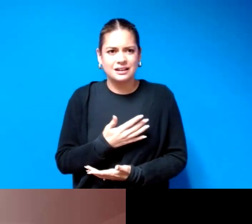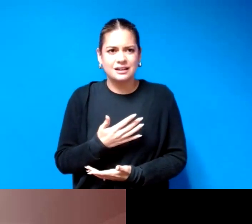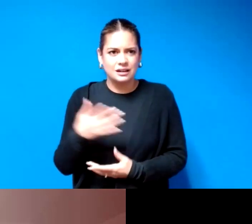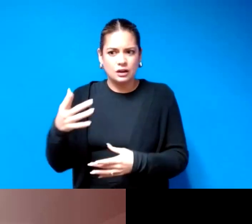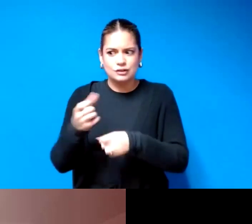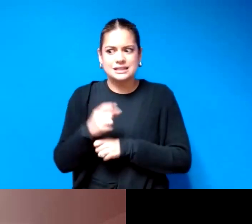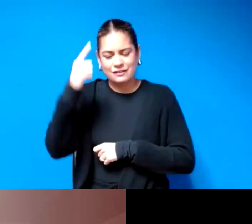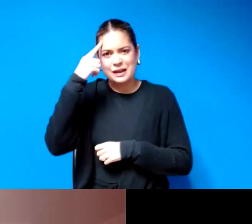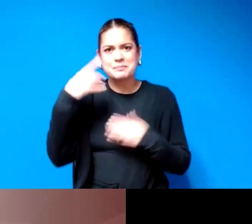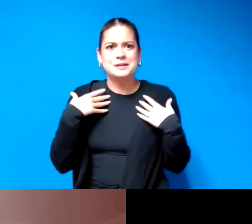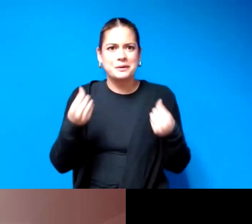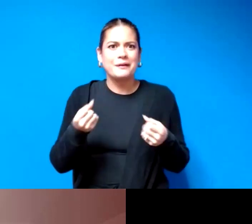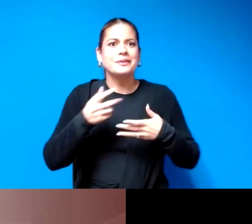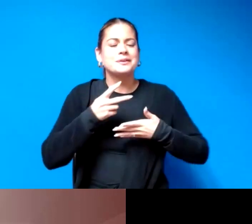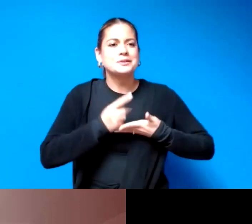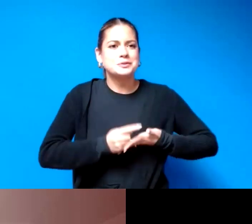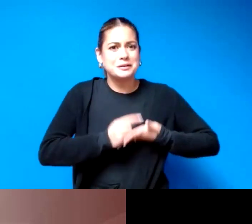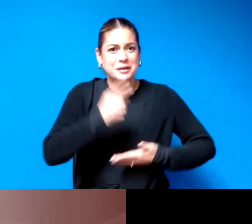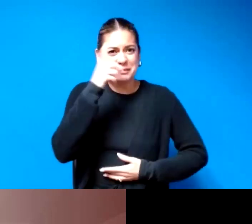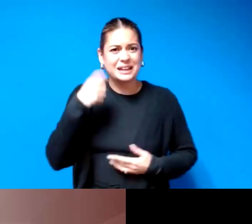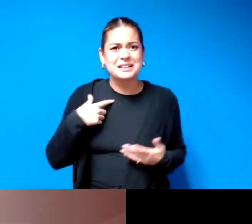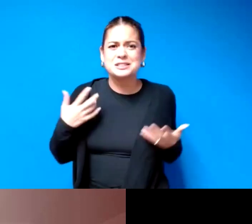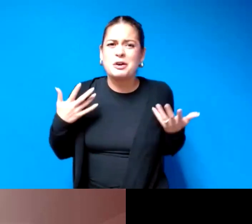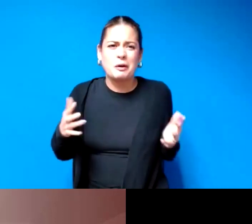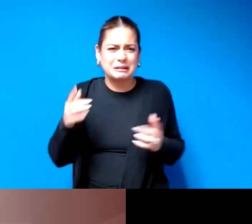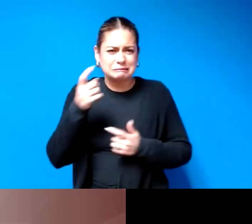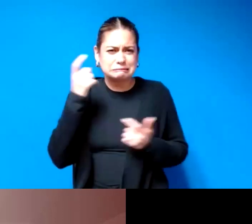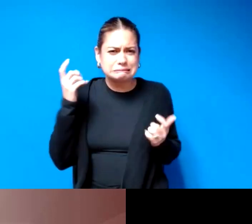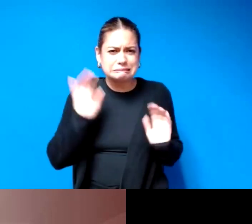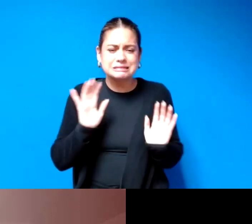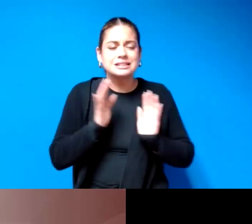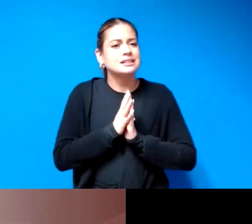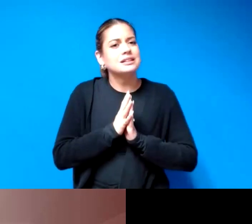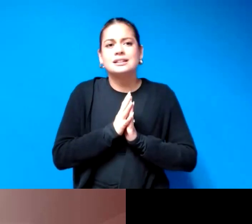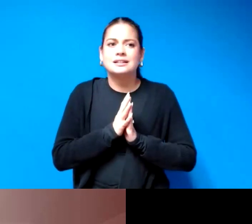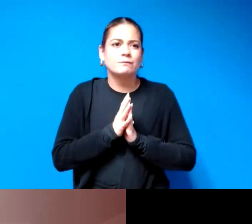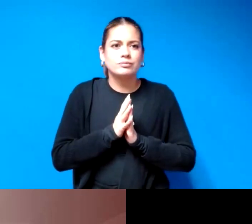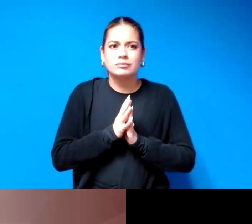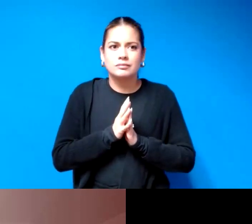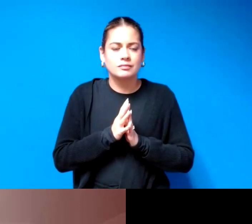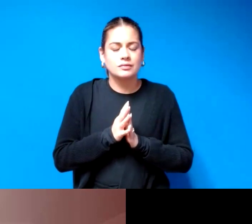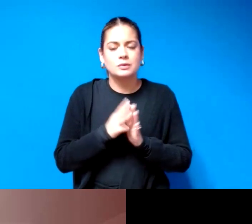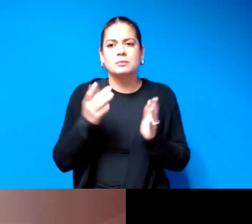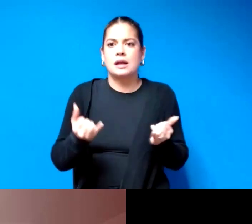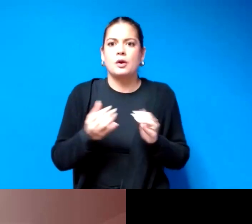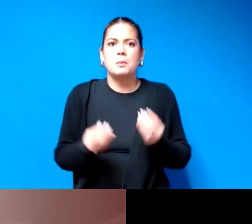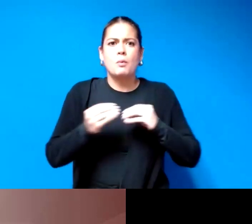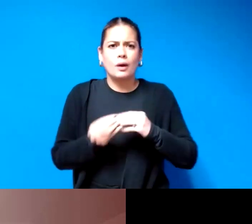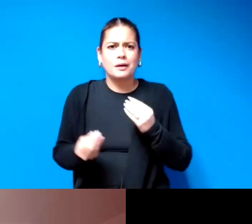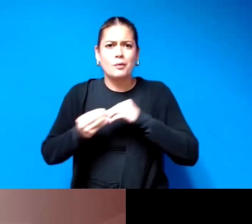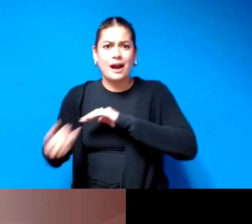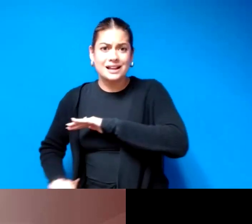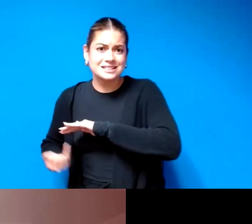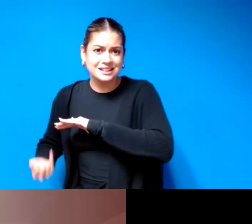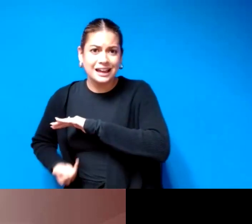receiving mental health treatment because of the harm that's going to be done to you it pushes you further out to the margins of society i imagine there are many